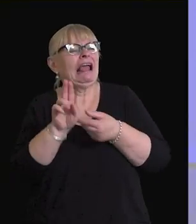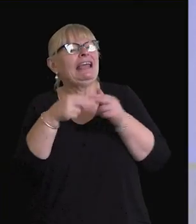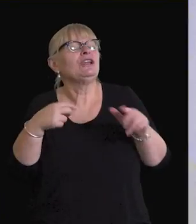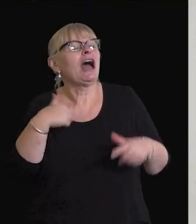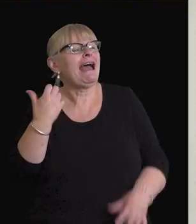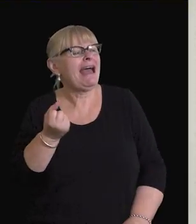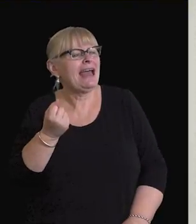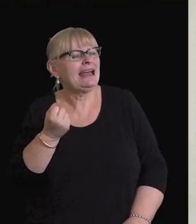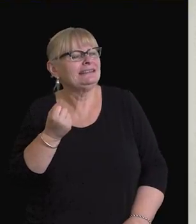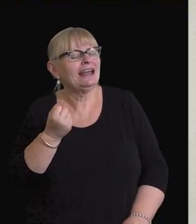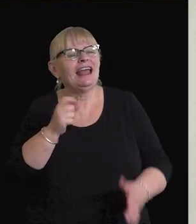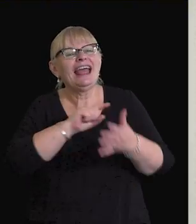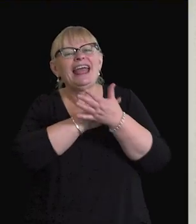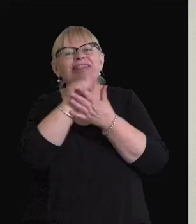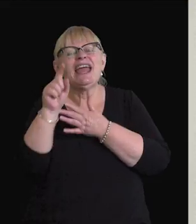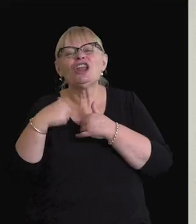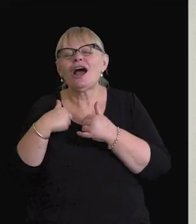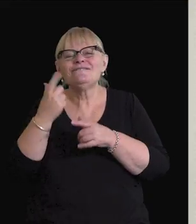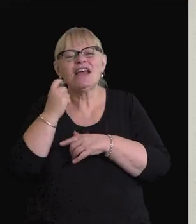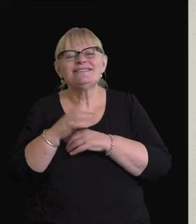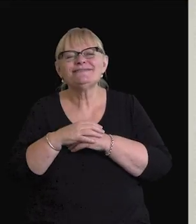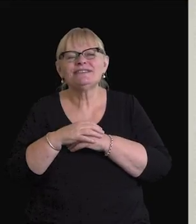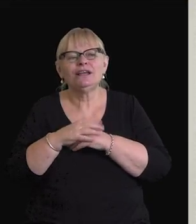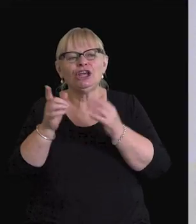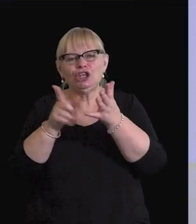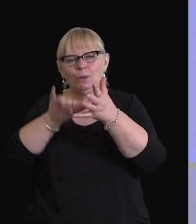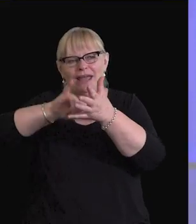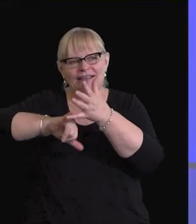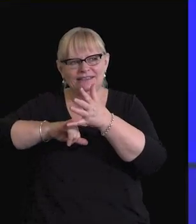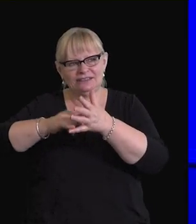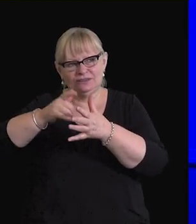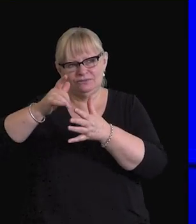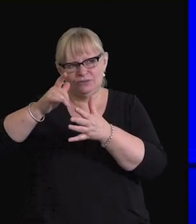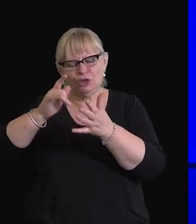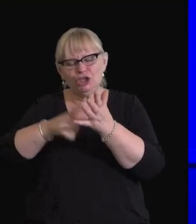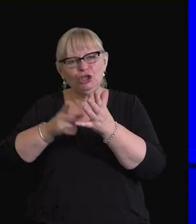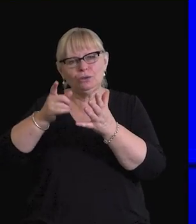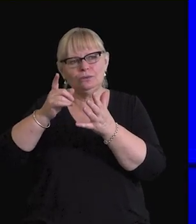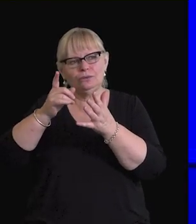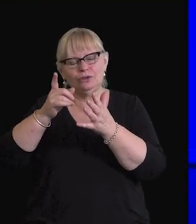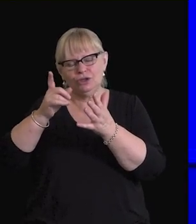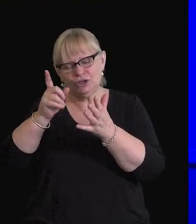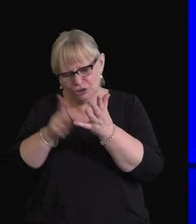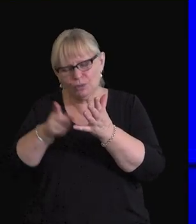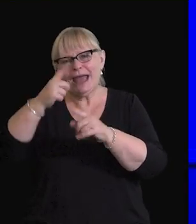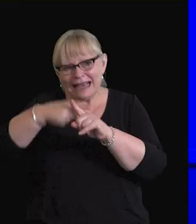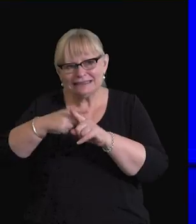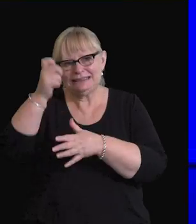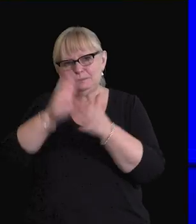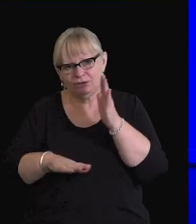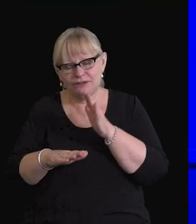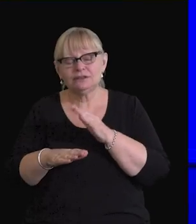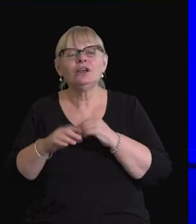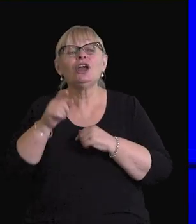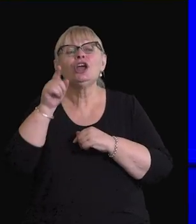Then I discovered user experience research, or UX for short. What it boils down to is this, actually